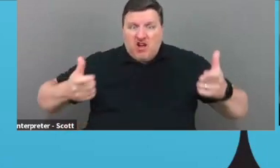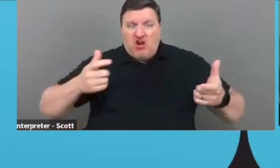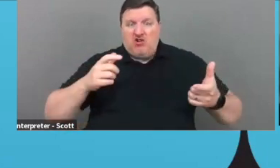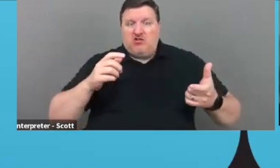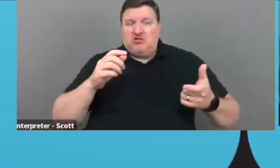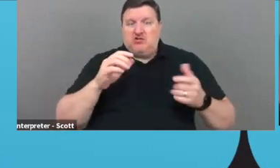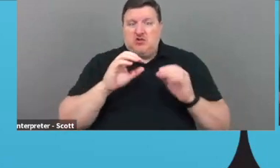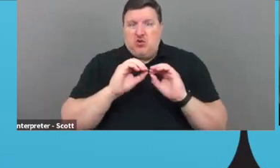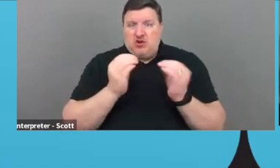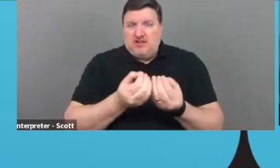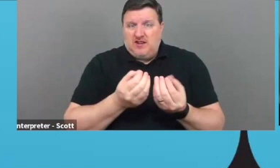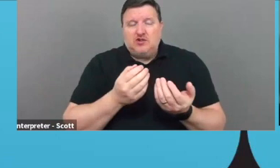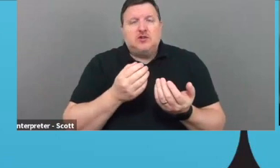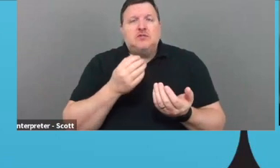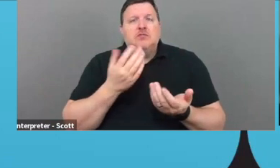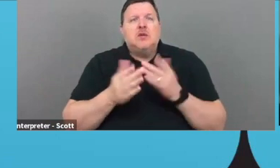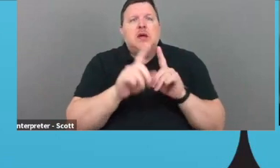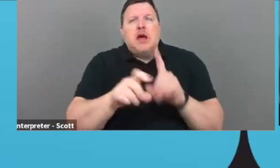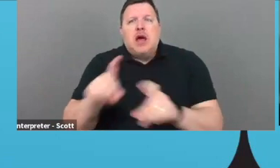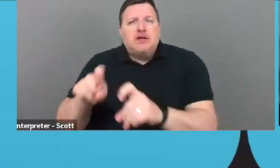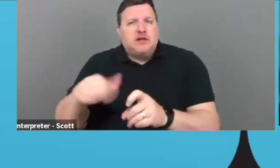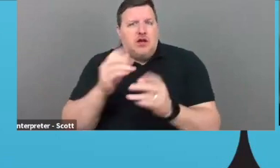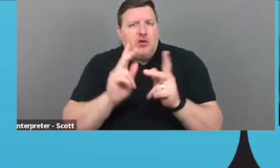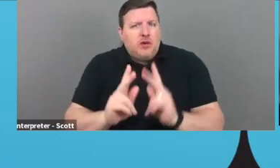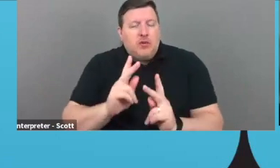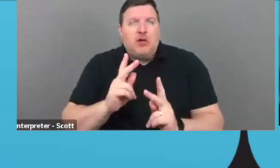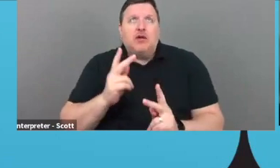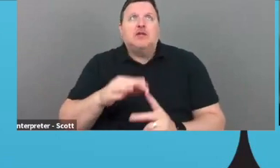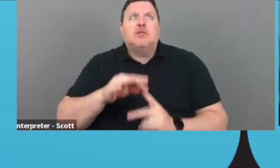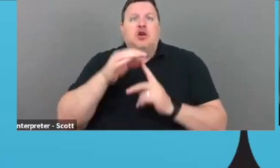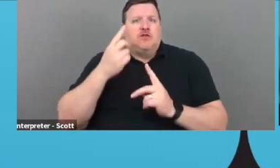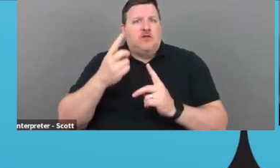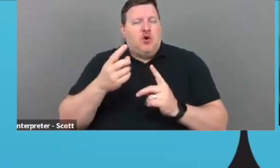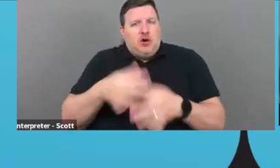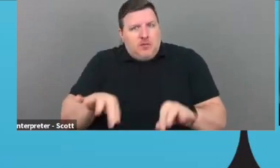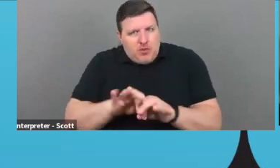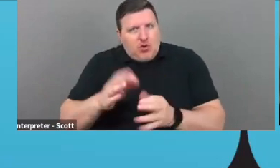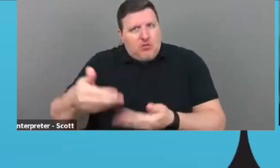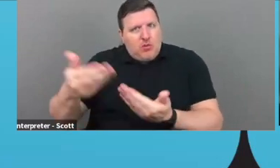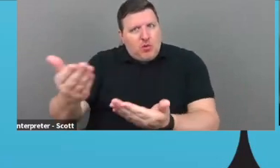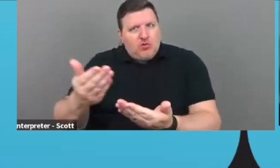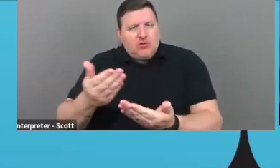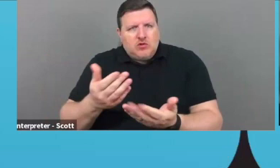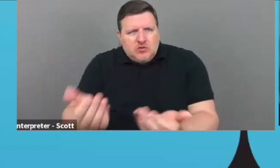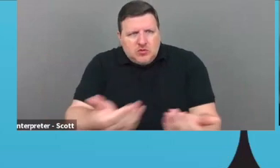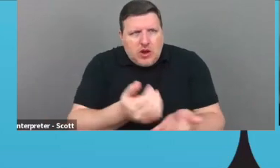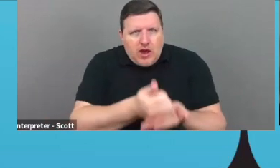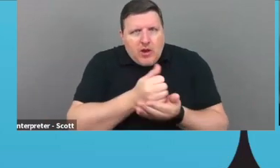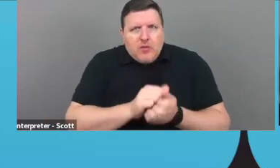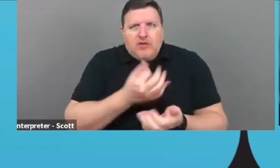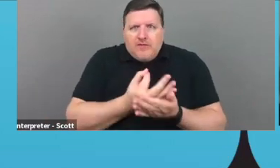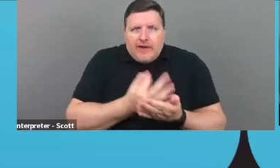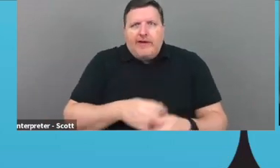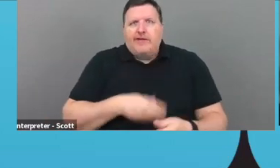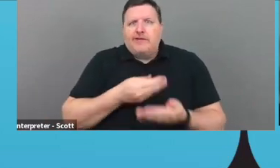um, ask other people, especially in a big proposal to help you with certain pieces, your finance piece, your budgets,